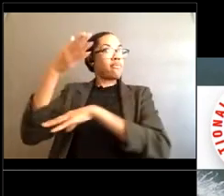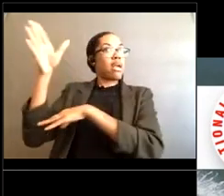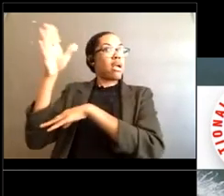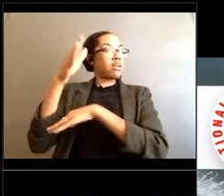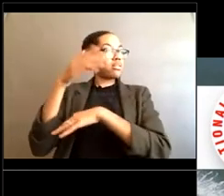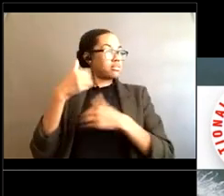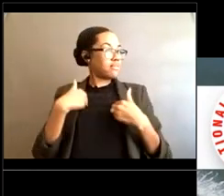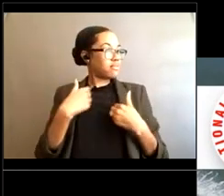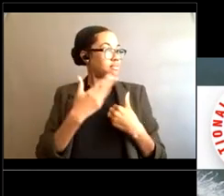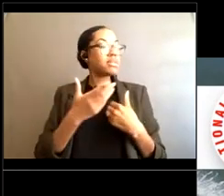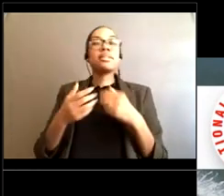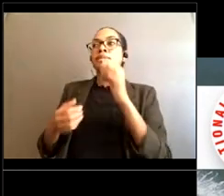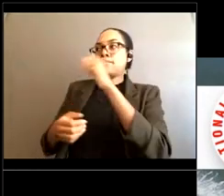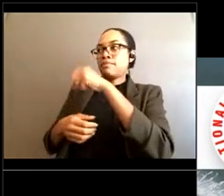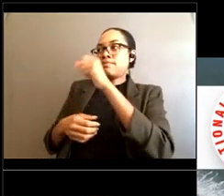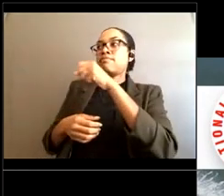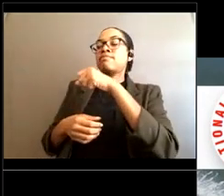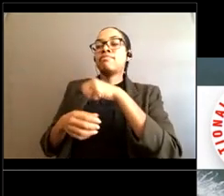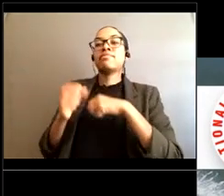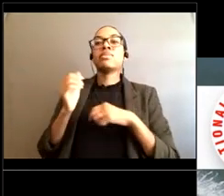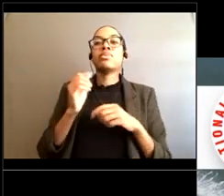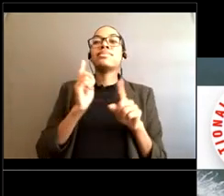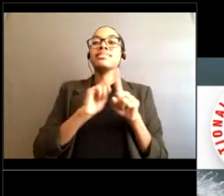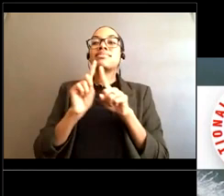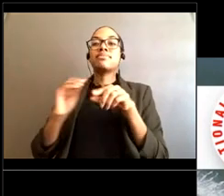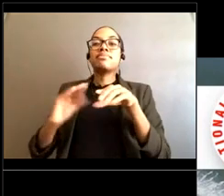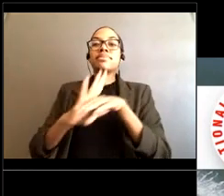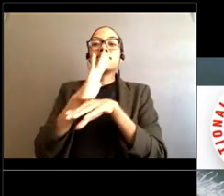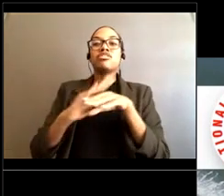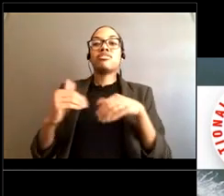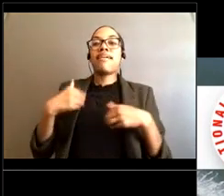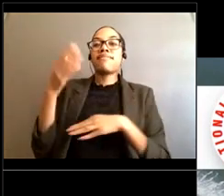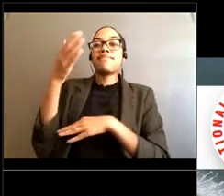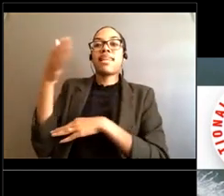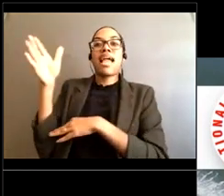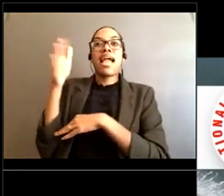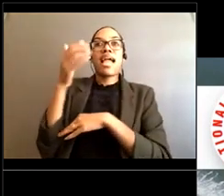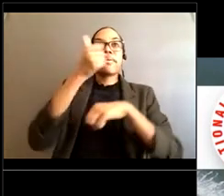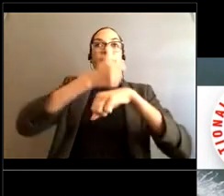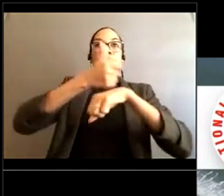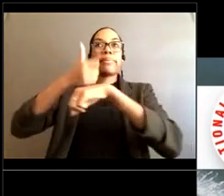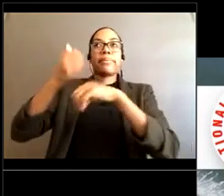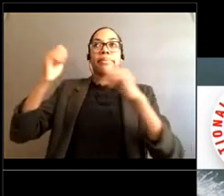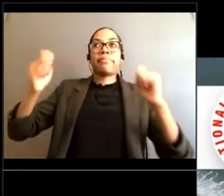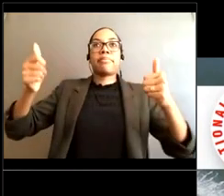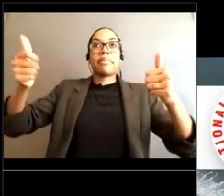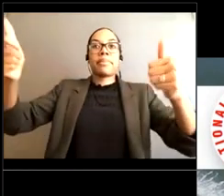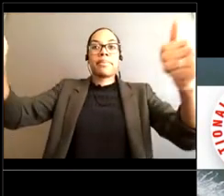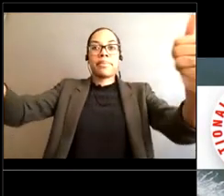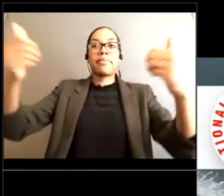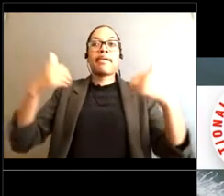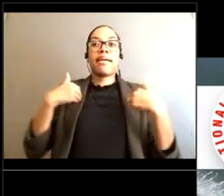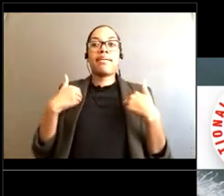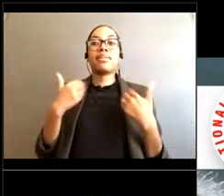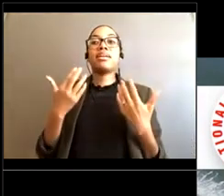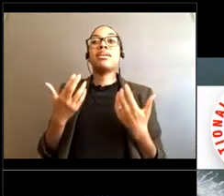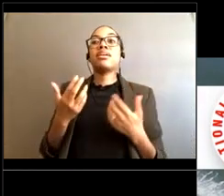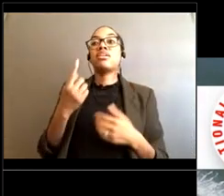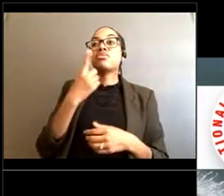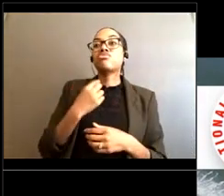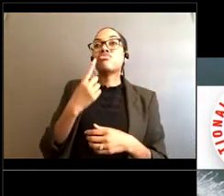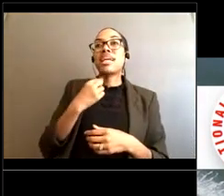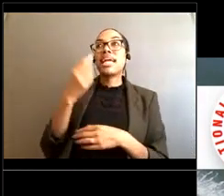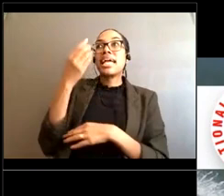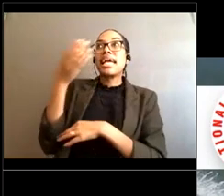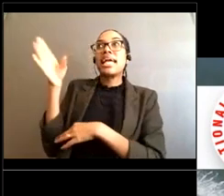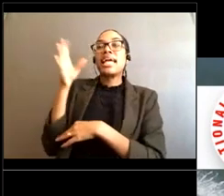Yeah, they a lot of the beaches will use a flag system and it's not just or you might not just see a red flag for rip currents